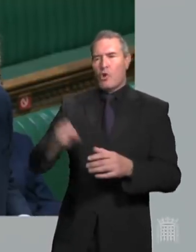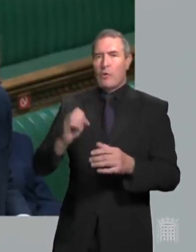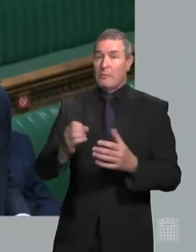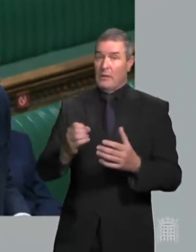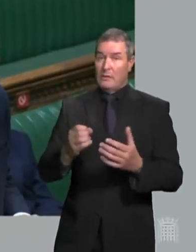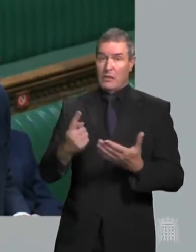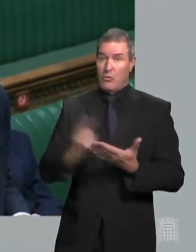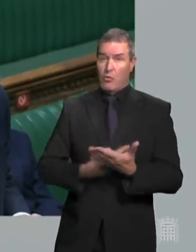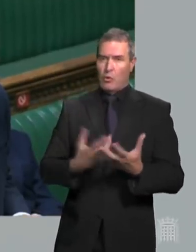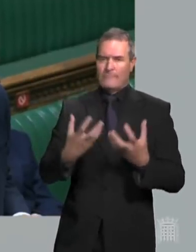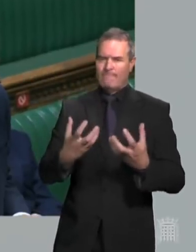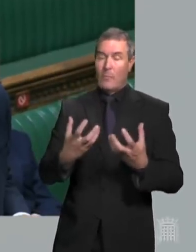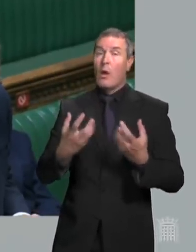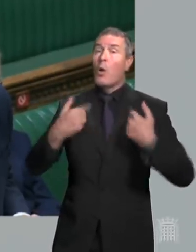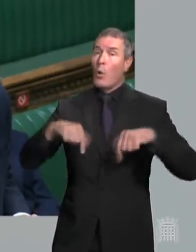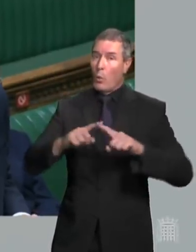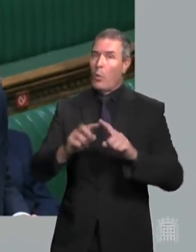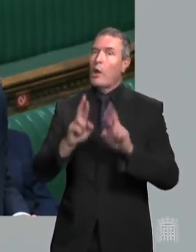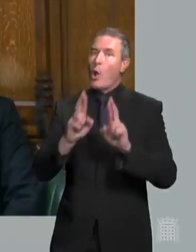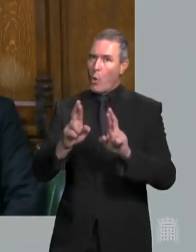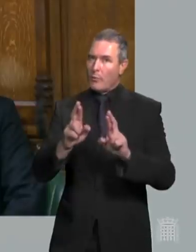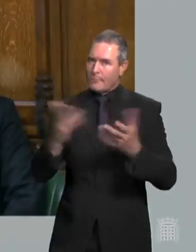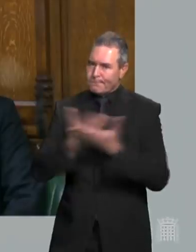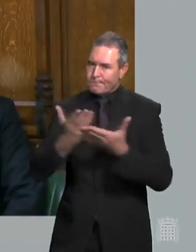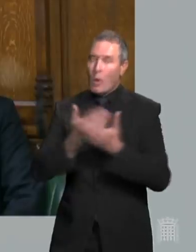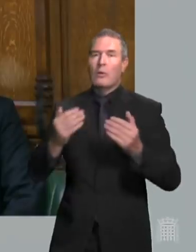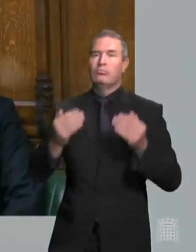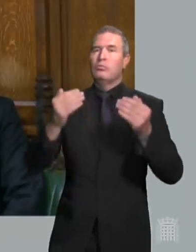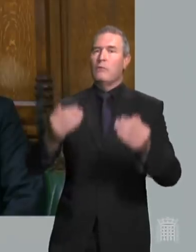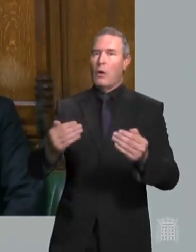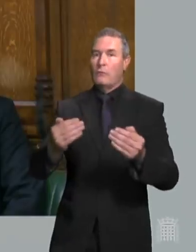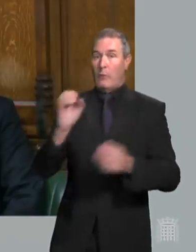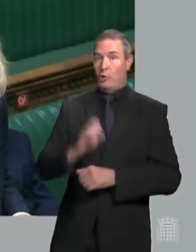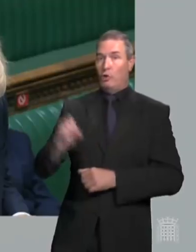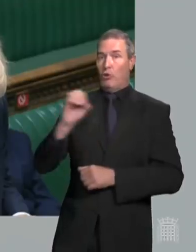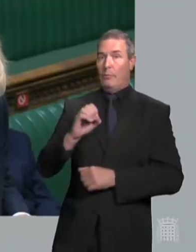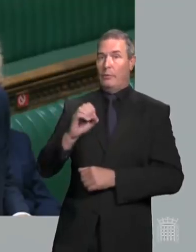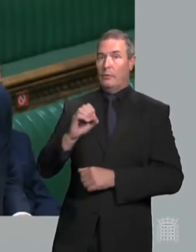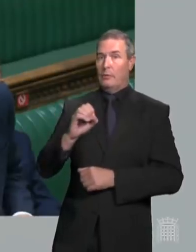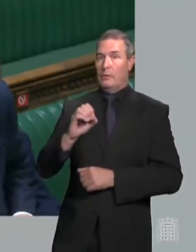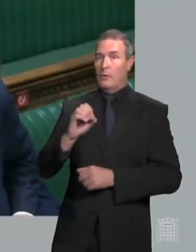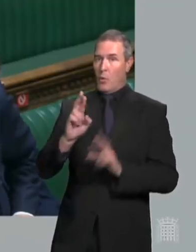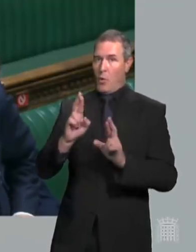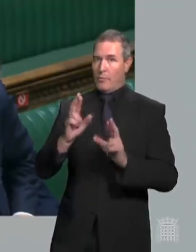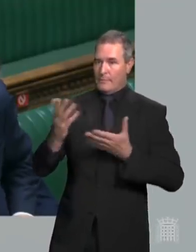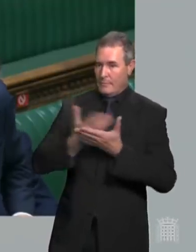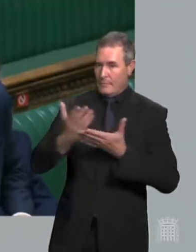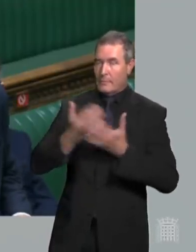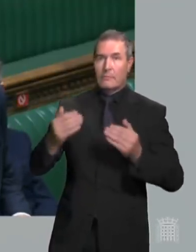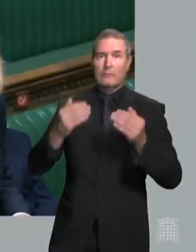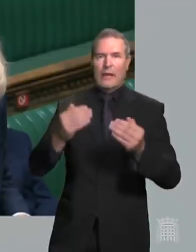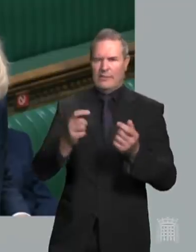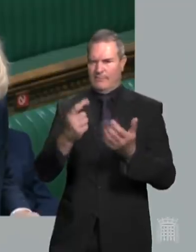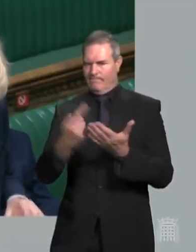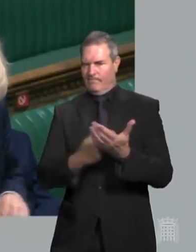protocol and what we are hoping for is some progress from the European Commission some repairs